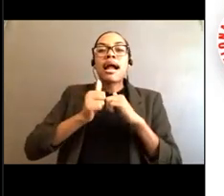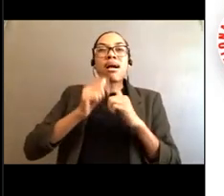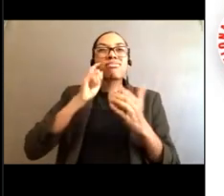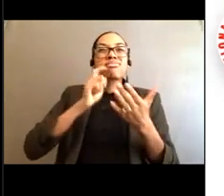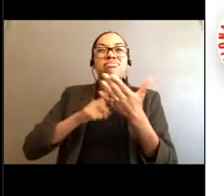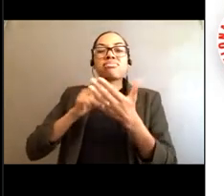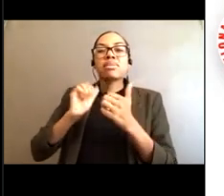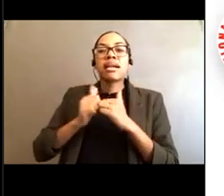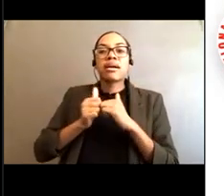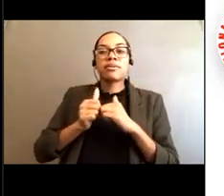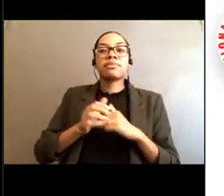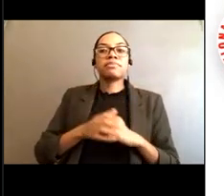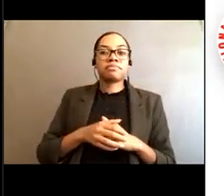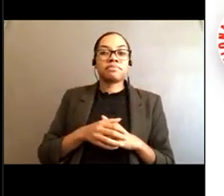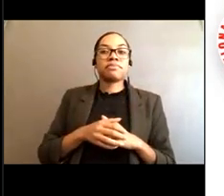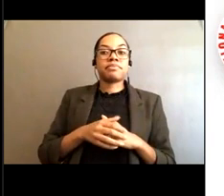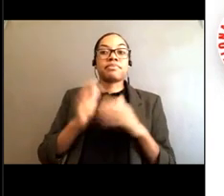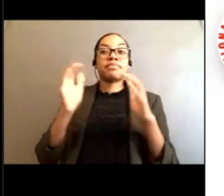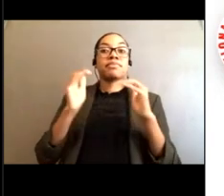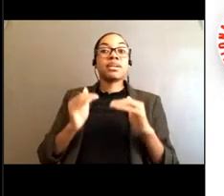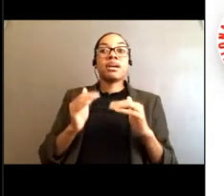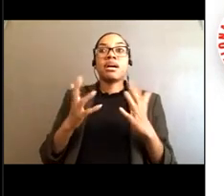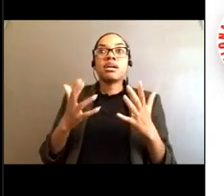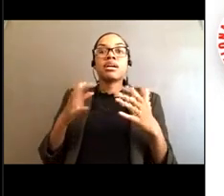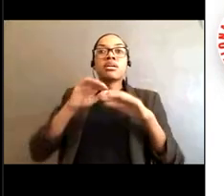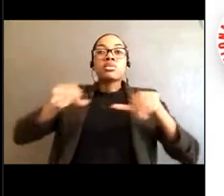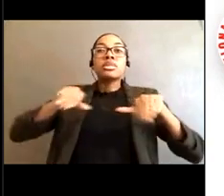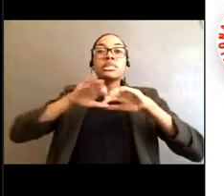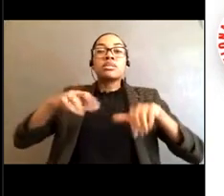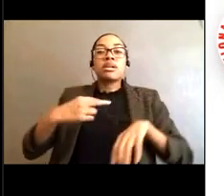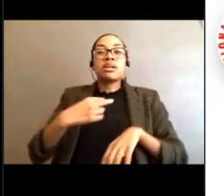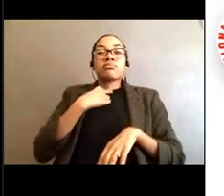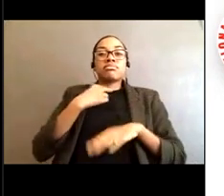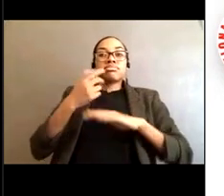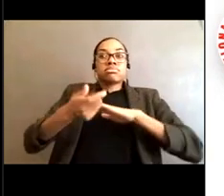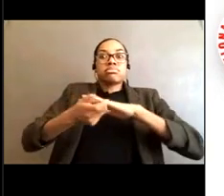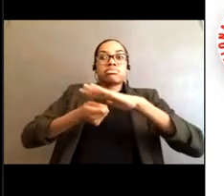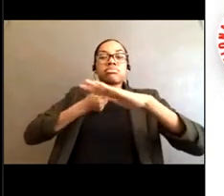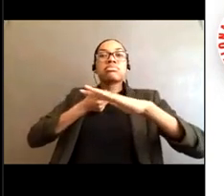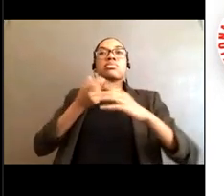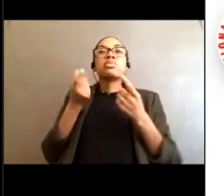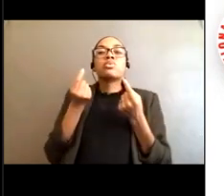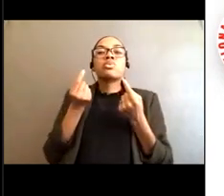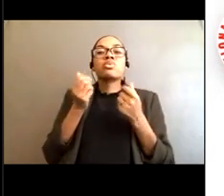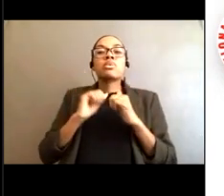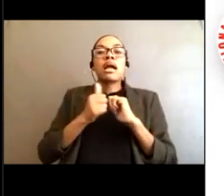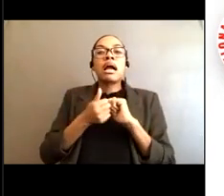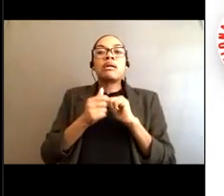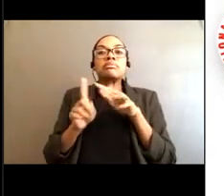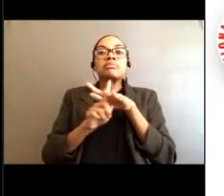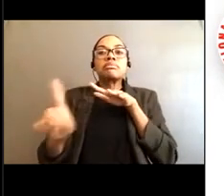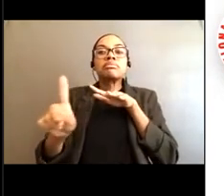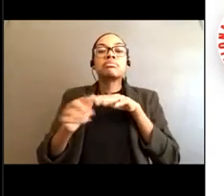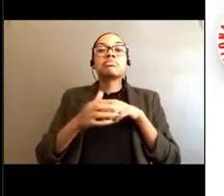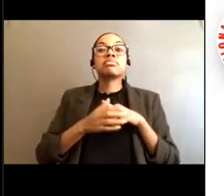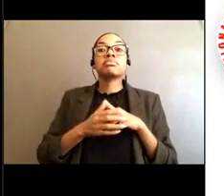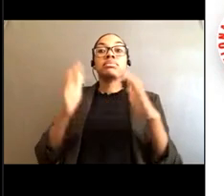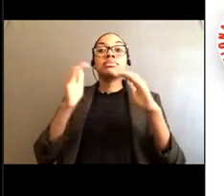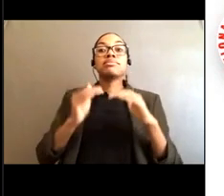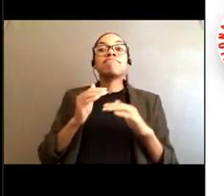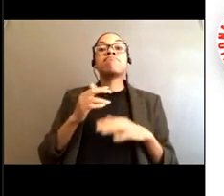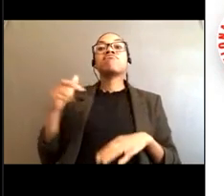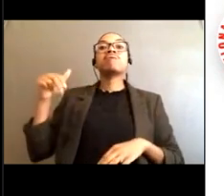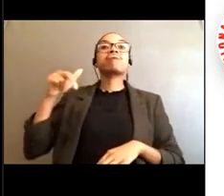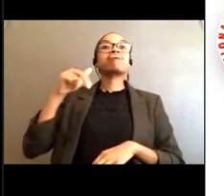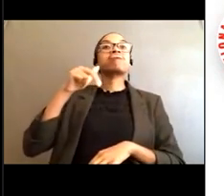and then actions you can take if you're caught in a rip current, and what do you do if you see someone else in distress? We don't want you to become